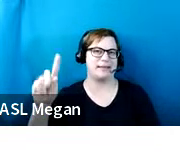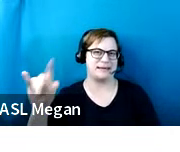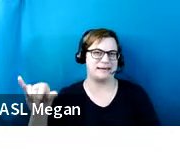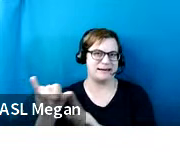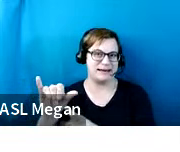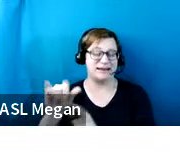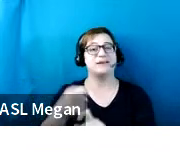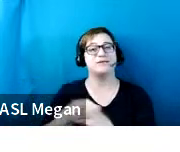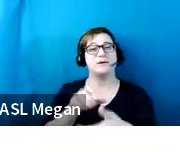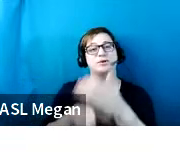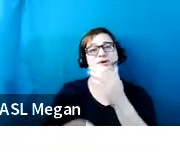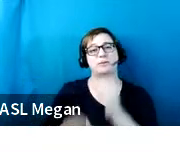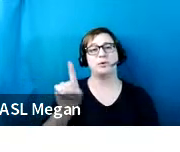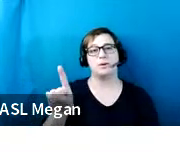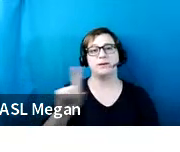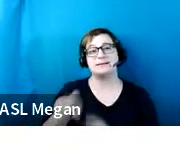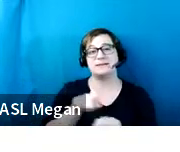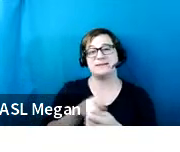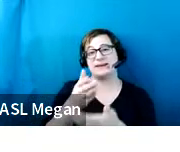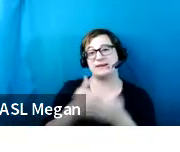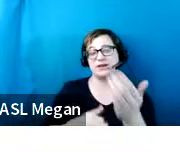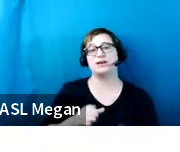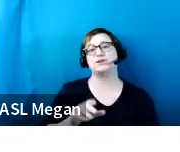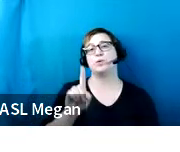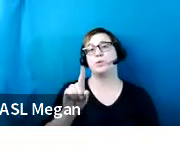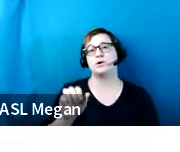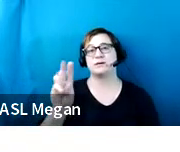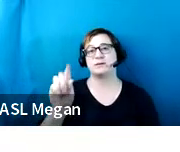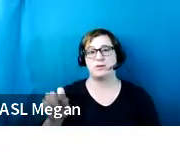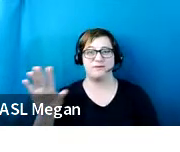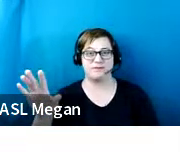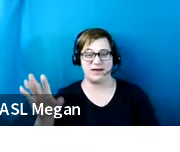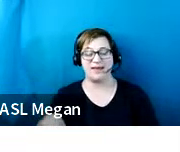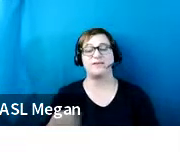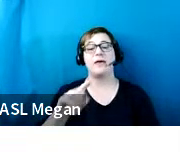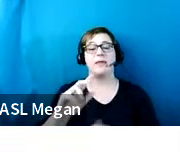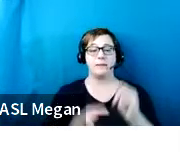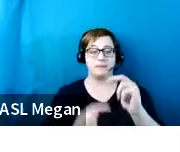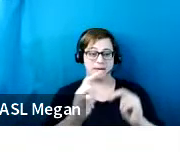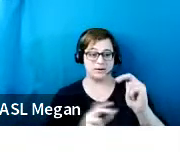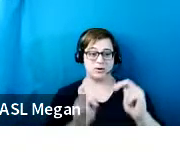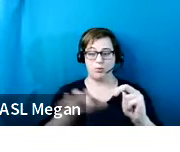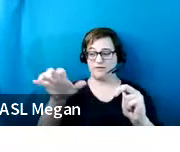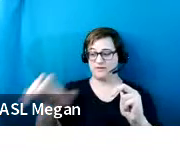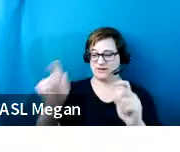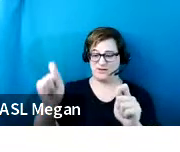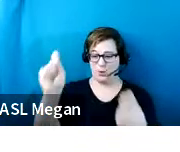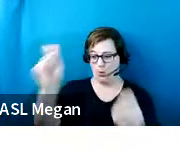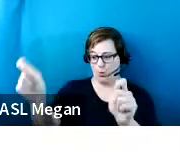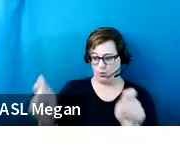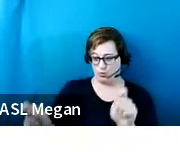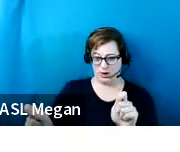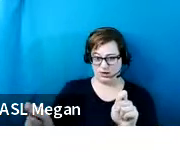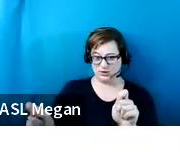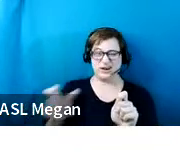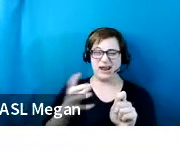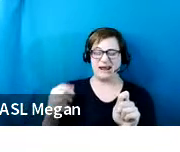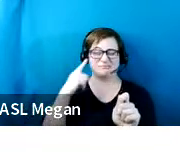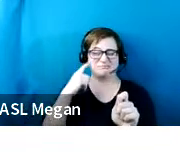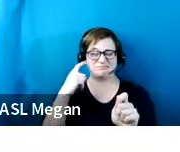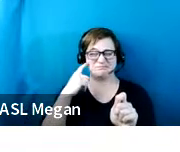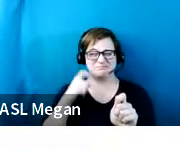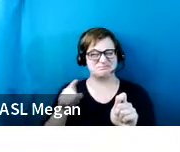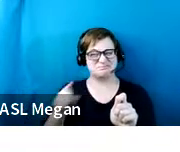.5 is where an alteration of a building or a facility is something that has little likelihood of being